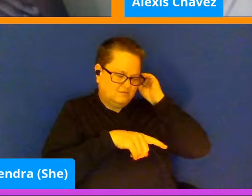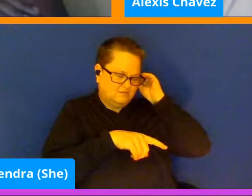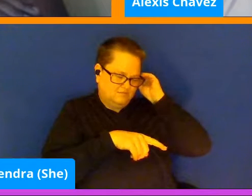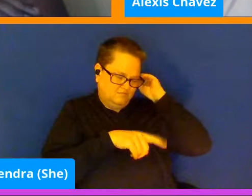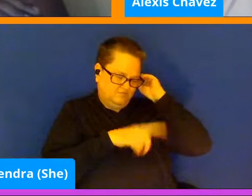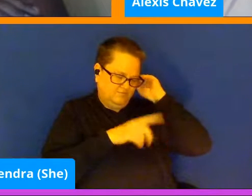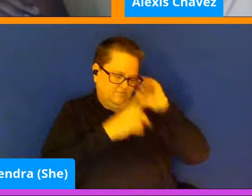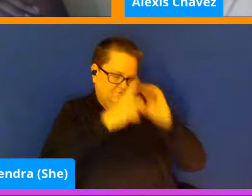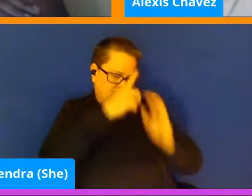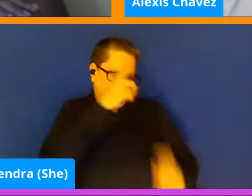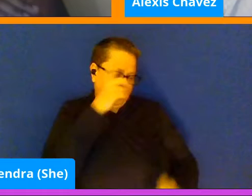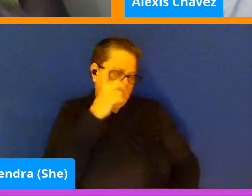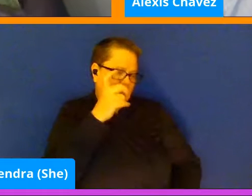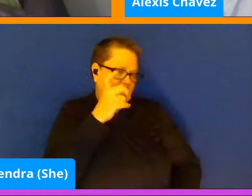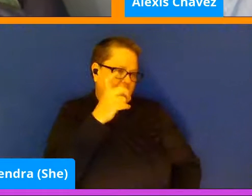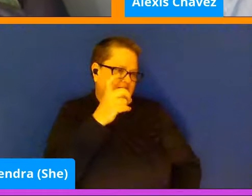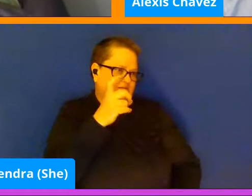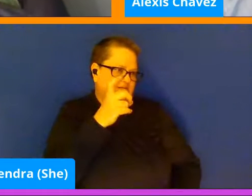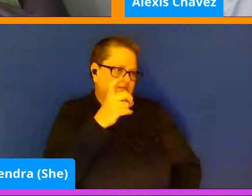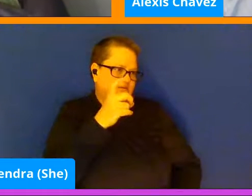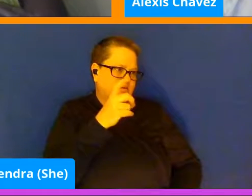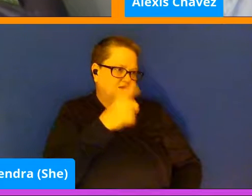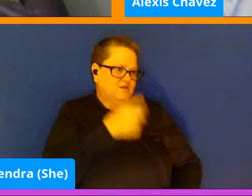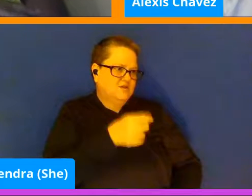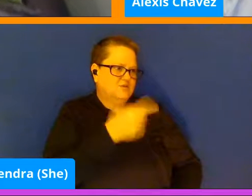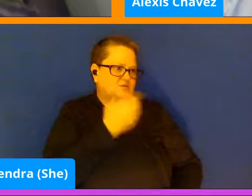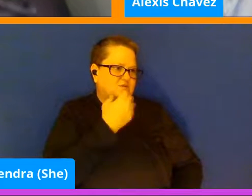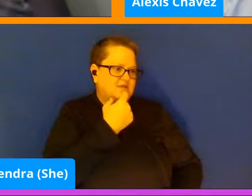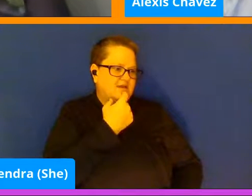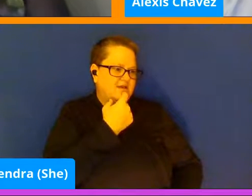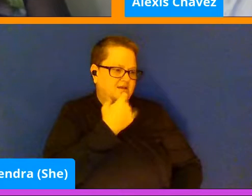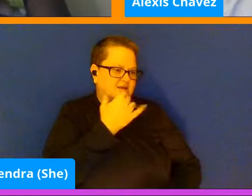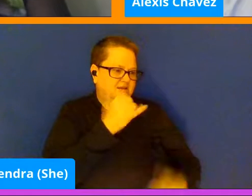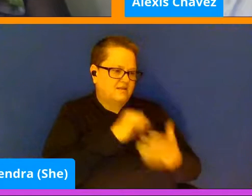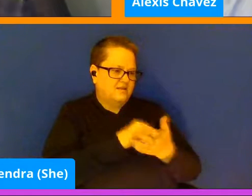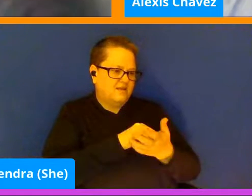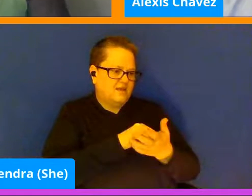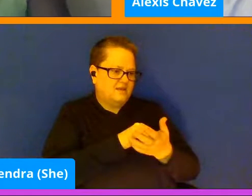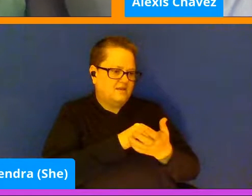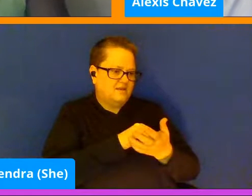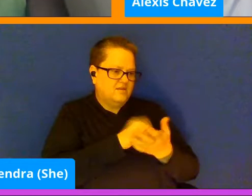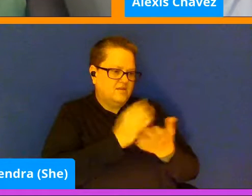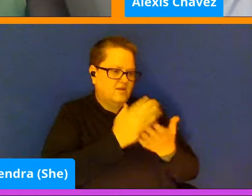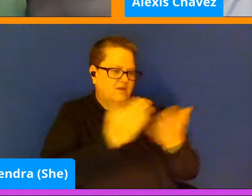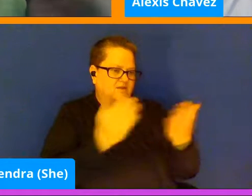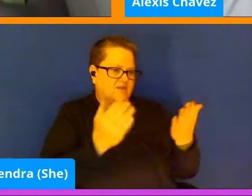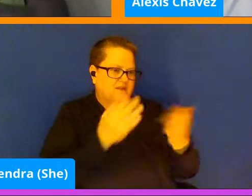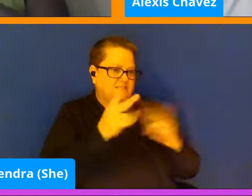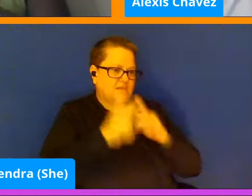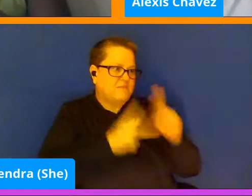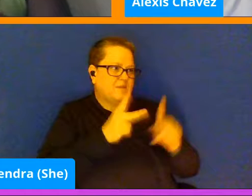you said that there are things that people enjoy